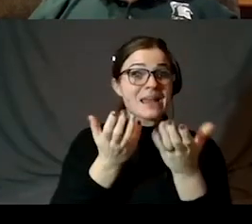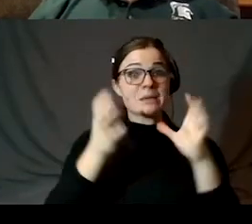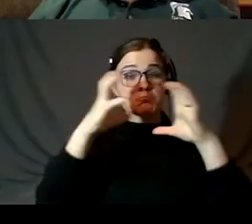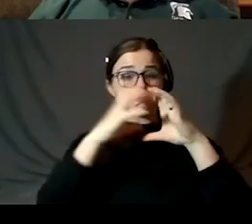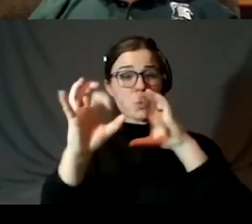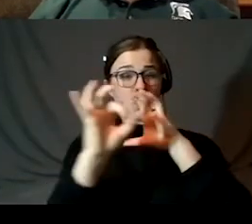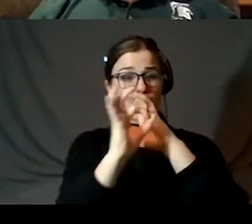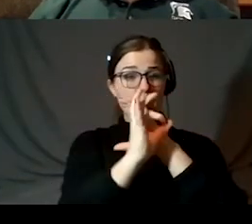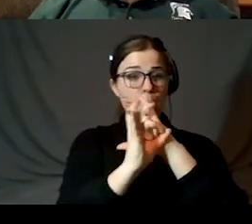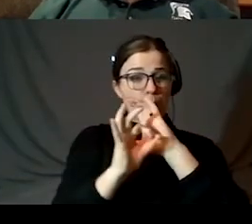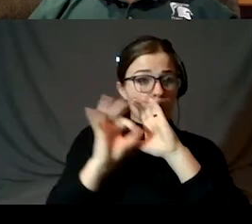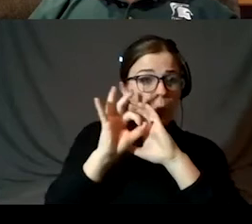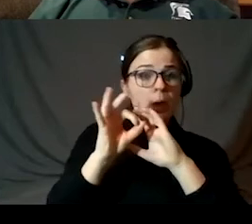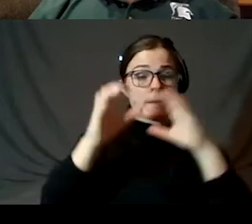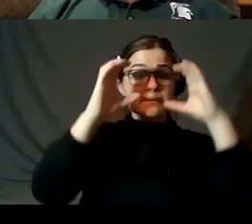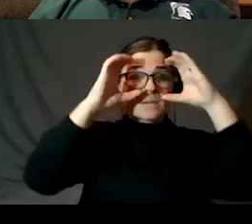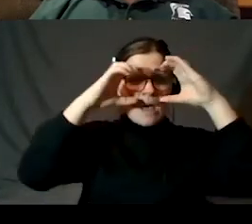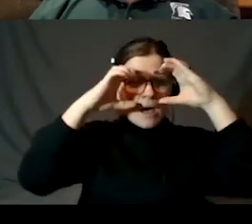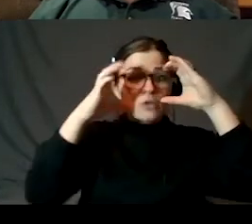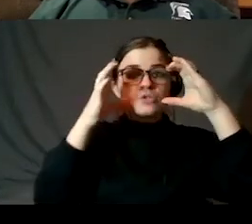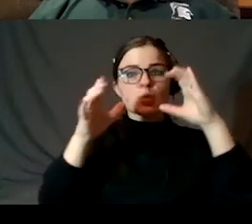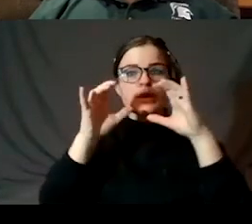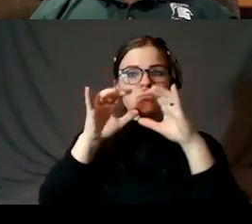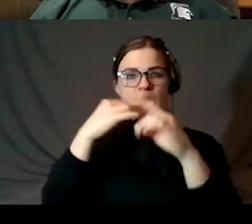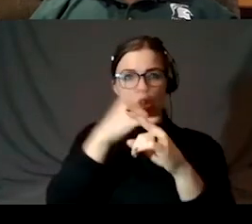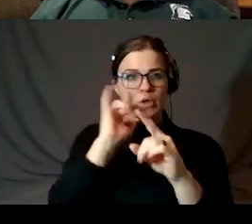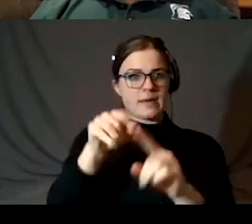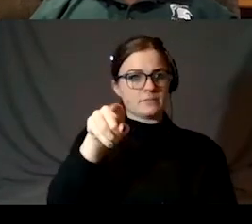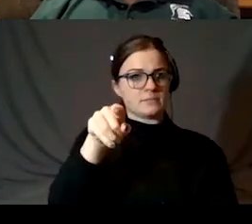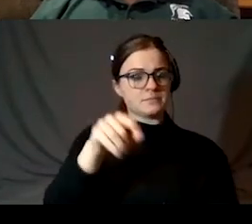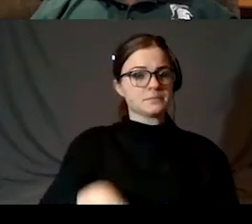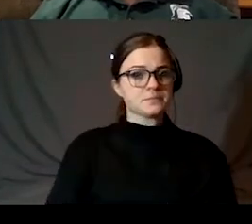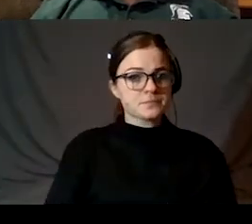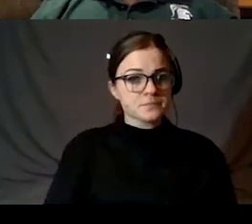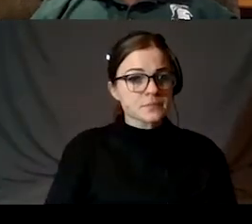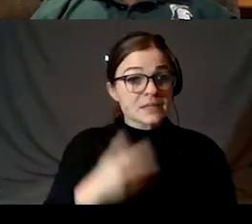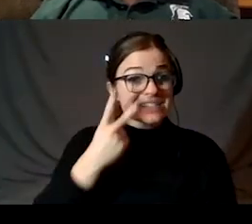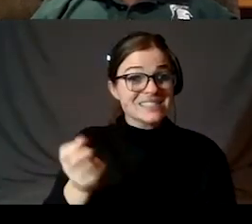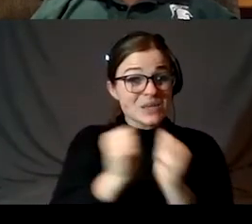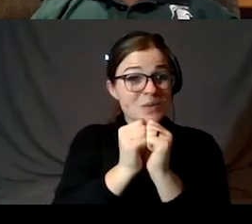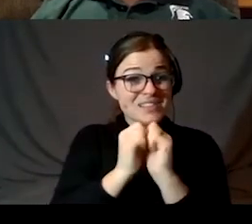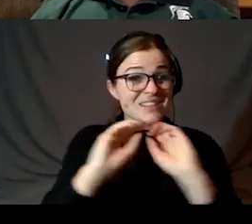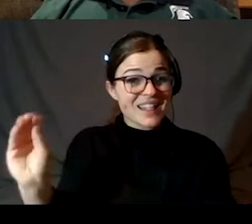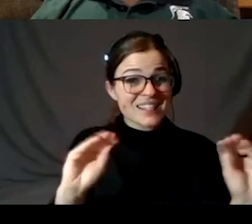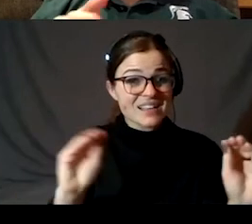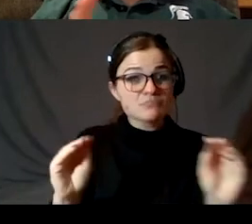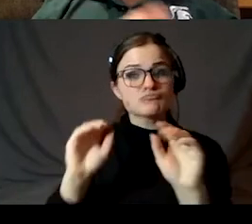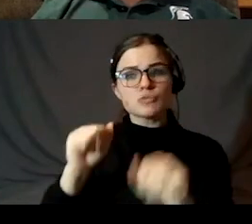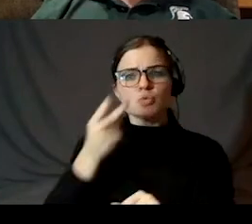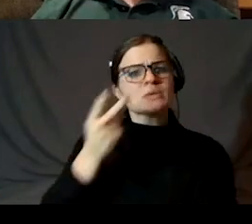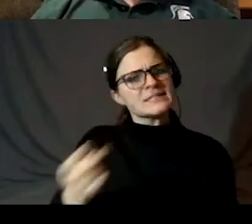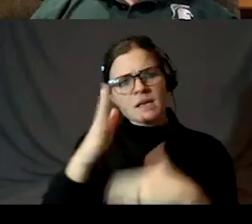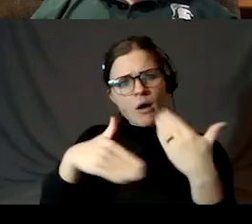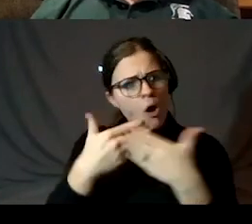Binoculars will give a view like this. Now, what can you see with the unaided eye? Again, you can see all of the